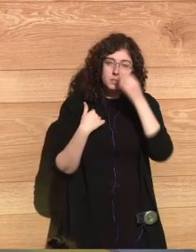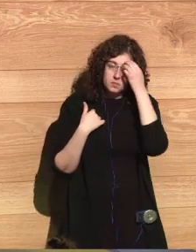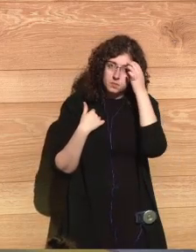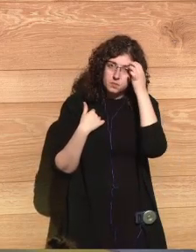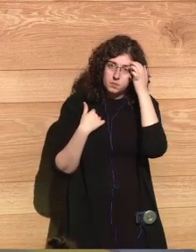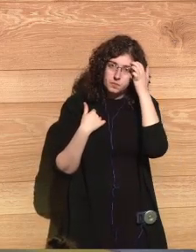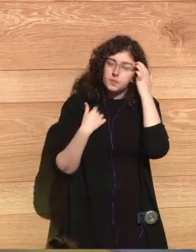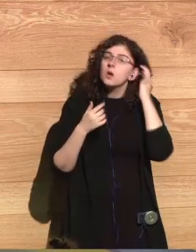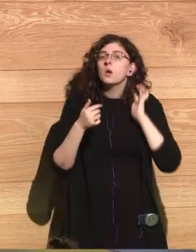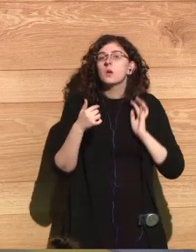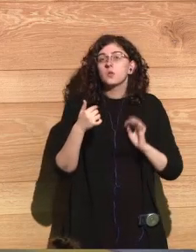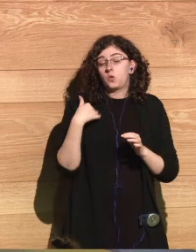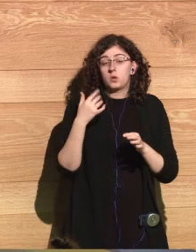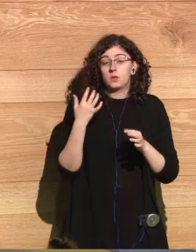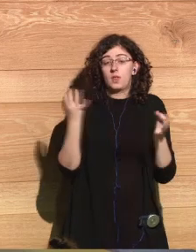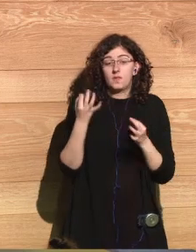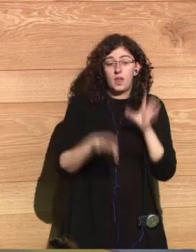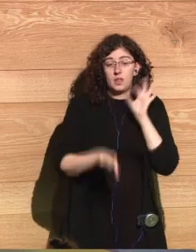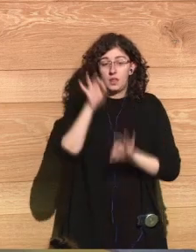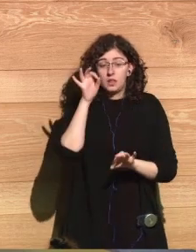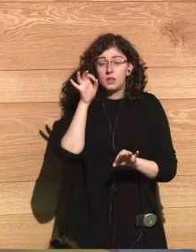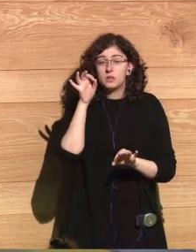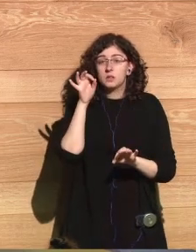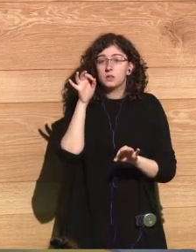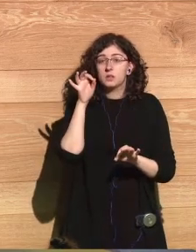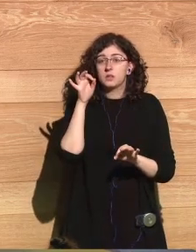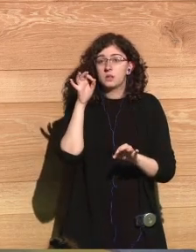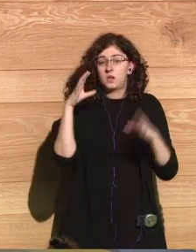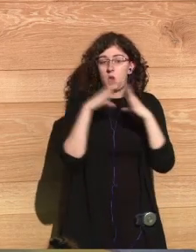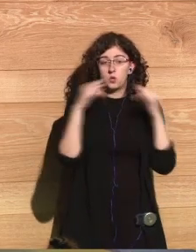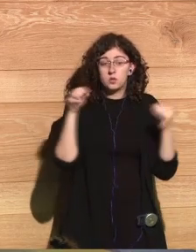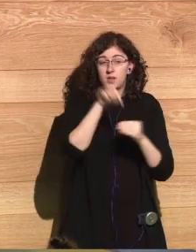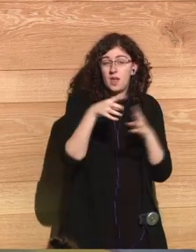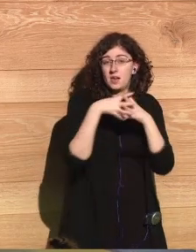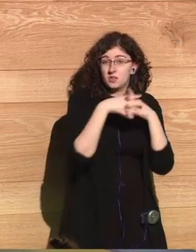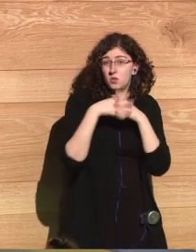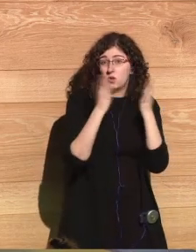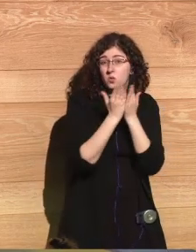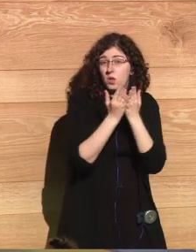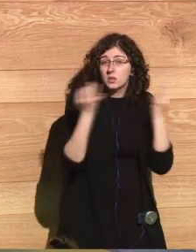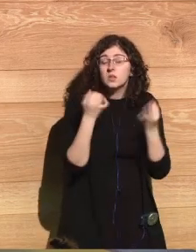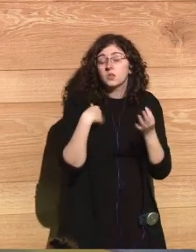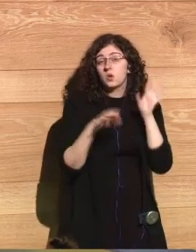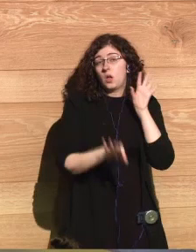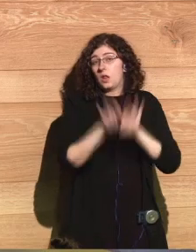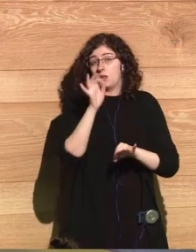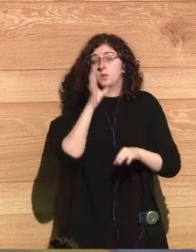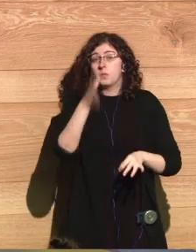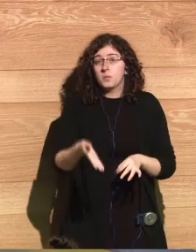Now, they are threatening me because I am not supporting American nuclear policy.